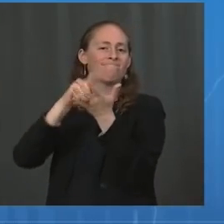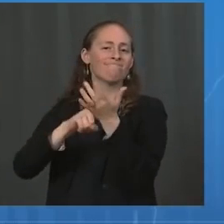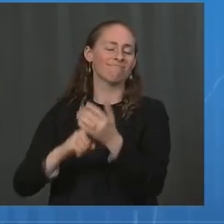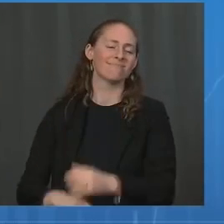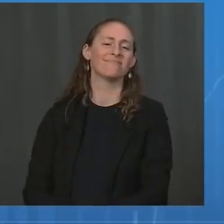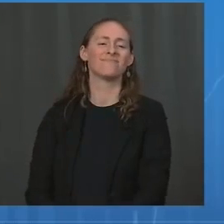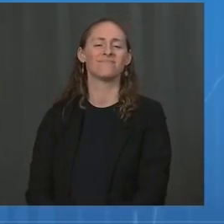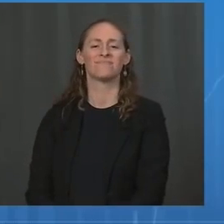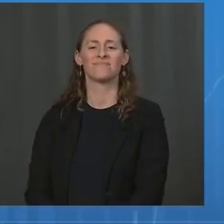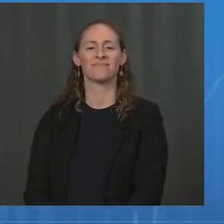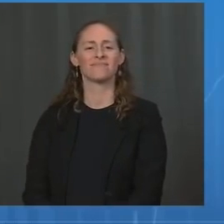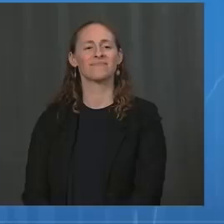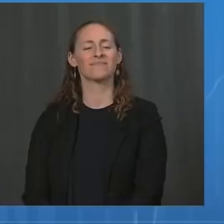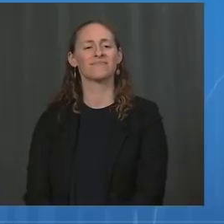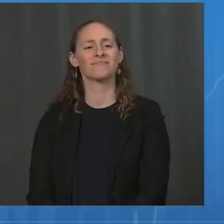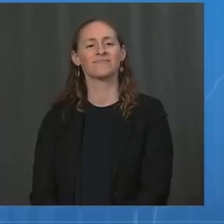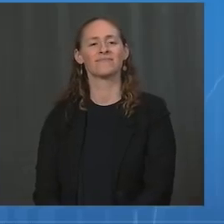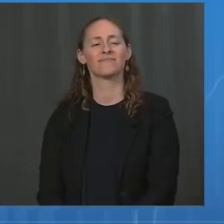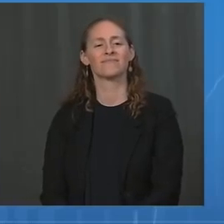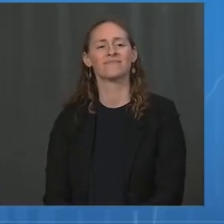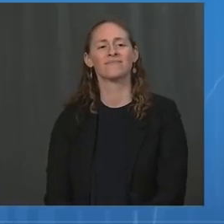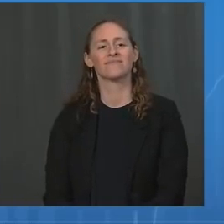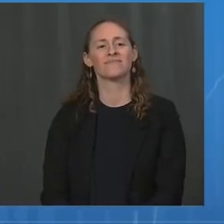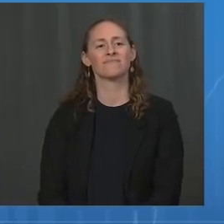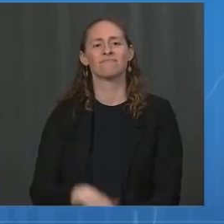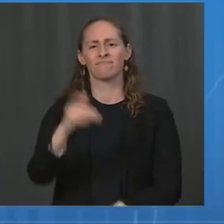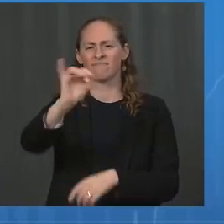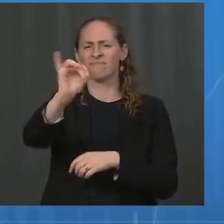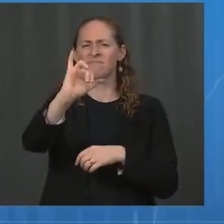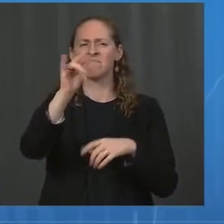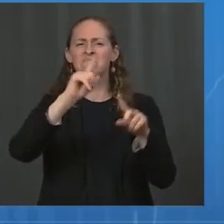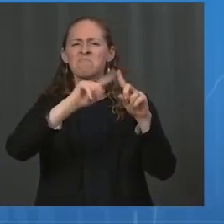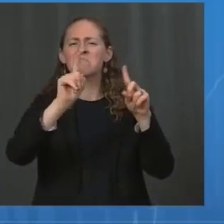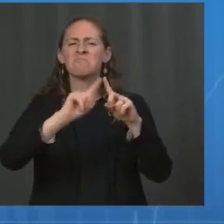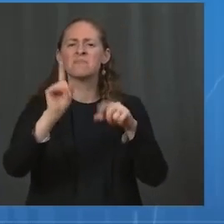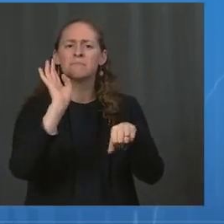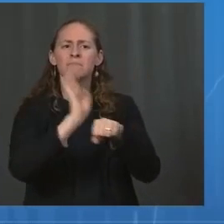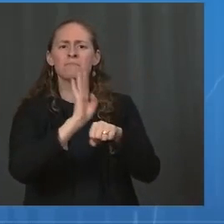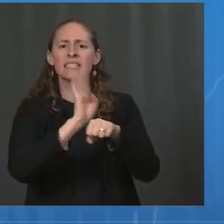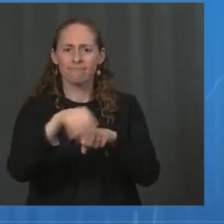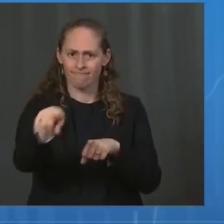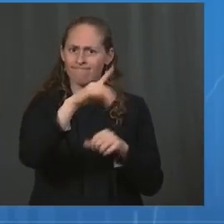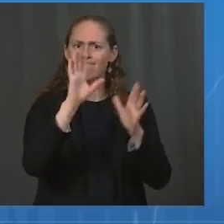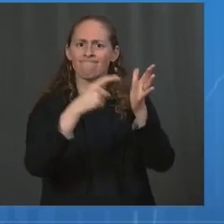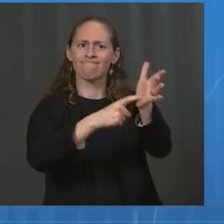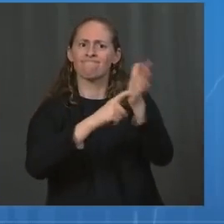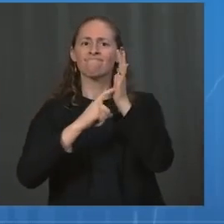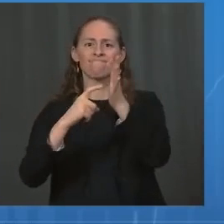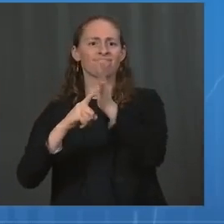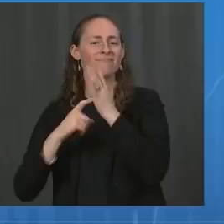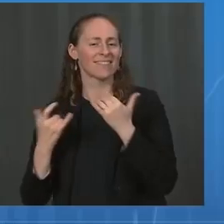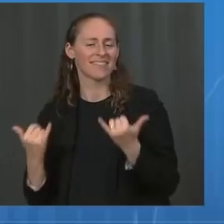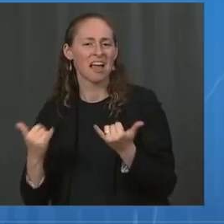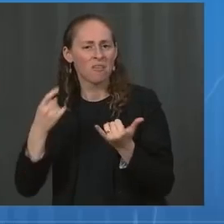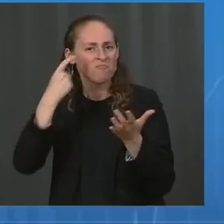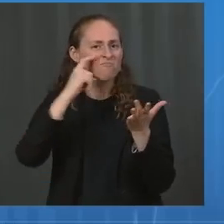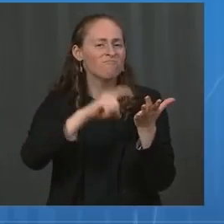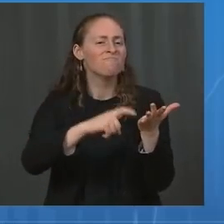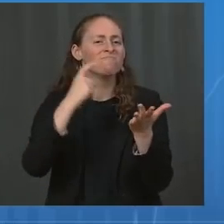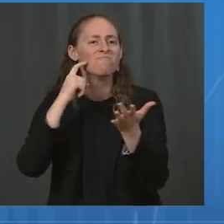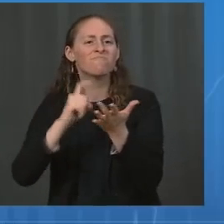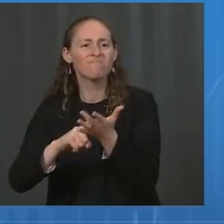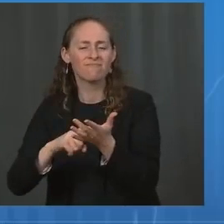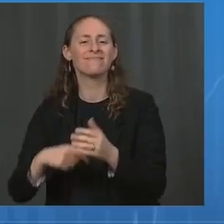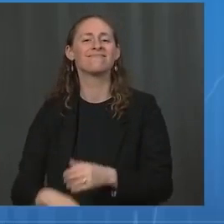Businesses are seeing strong results. On August 3rd, when Arkansas-based Tyson Foods announced its